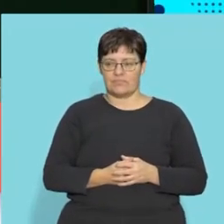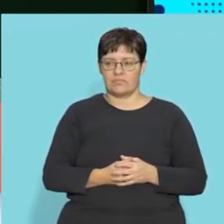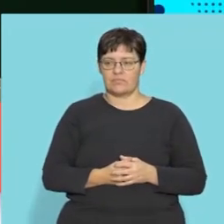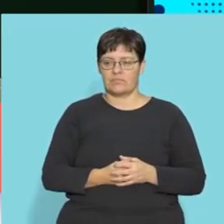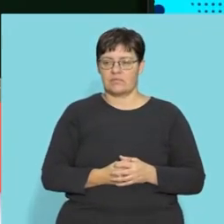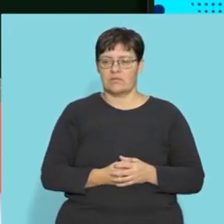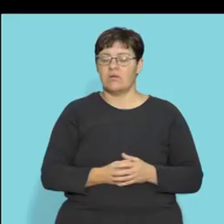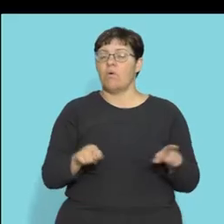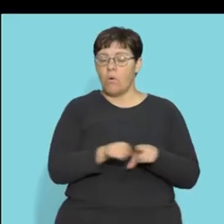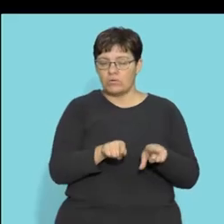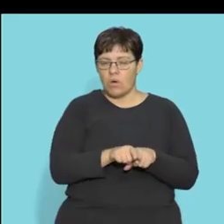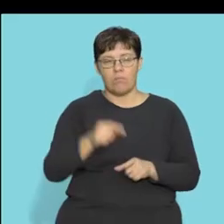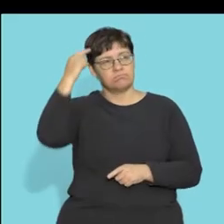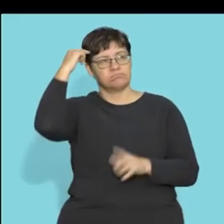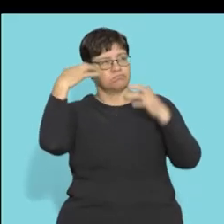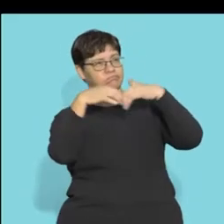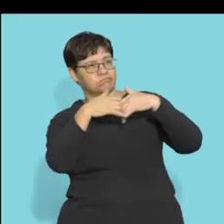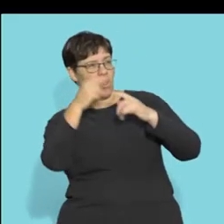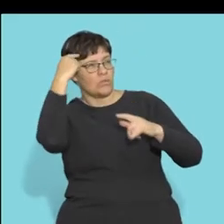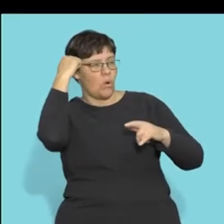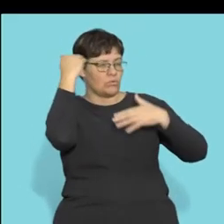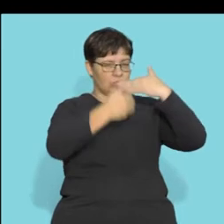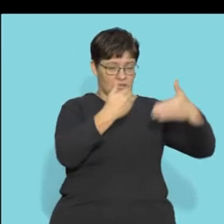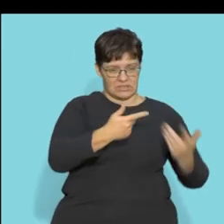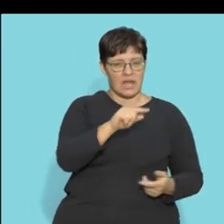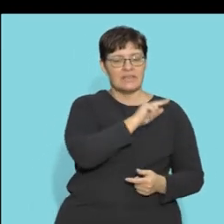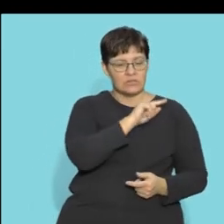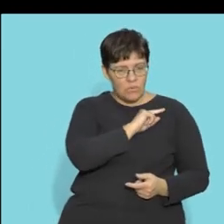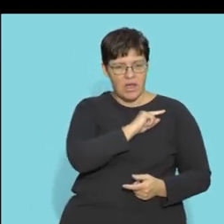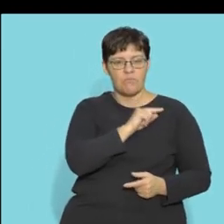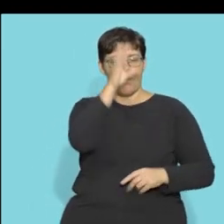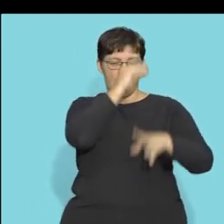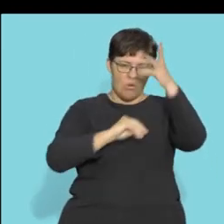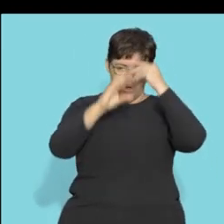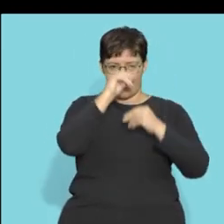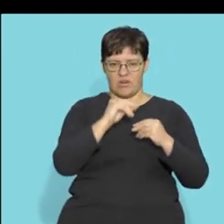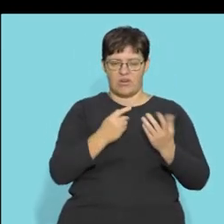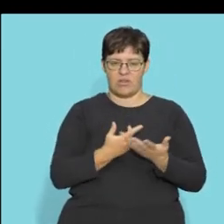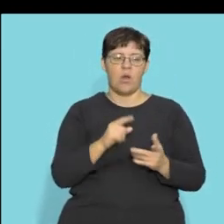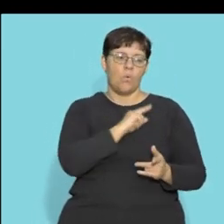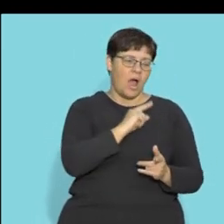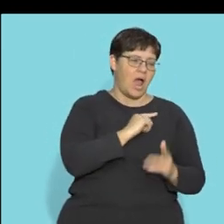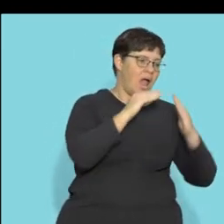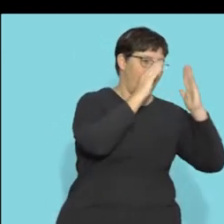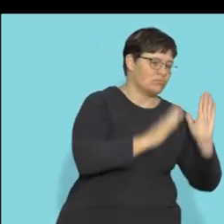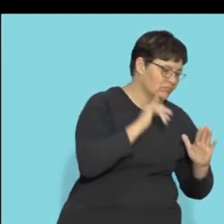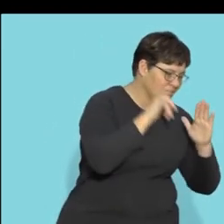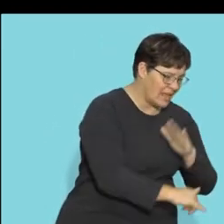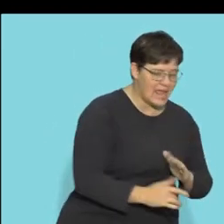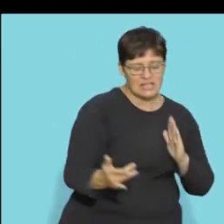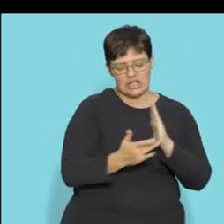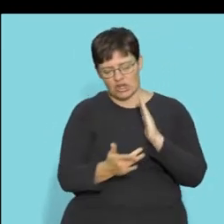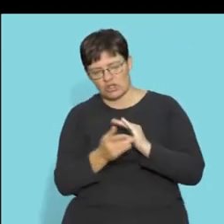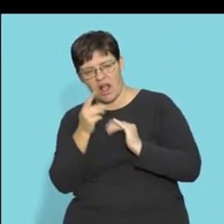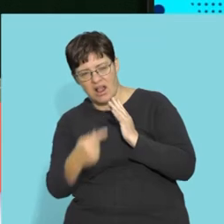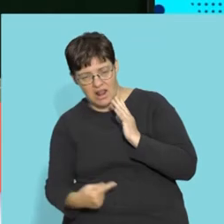movements it also higher thought processes remember that's the reason why we are living in houses